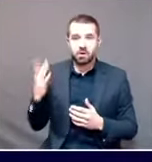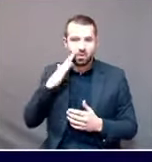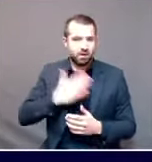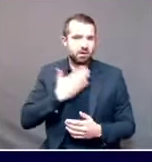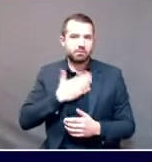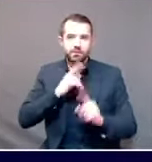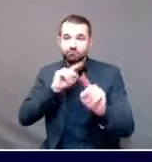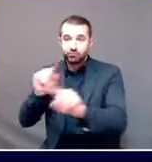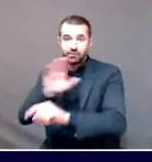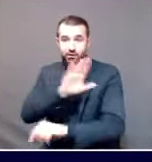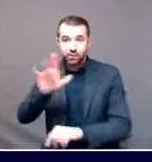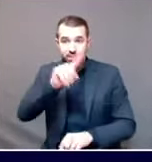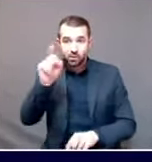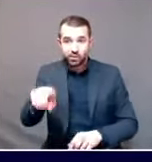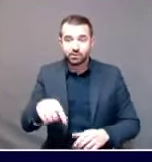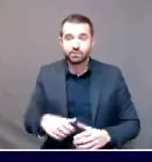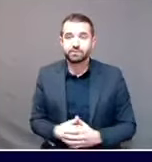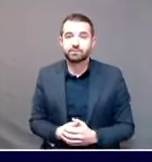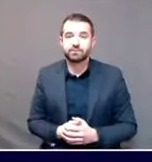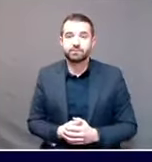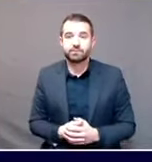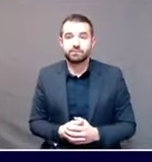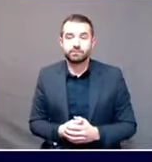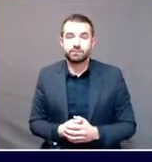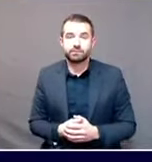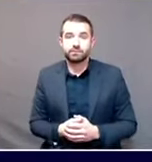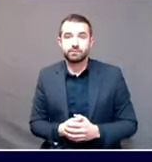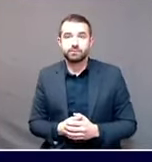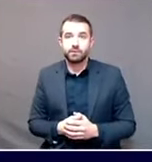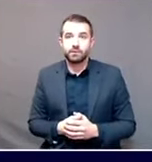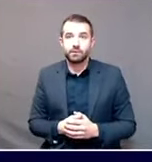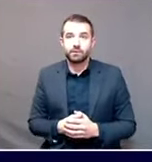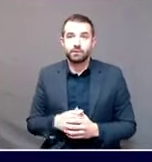question of the afternoon goes to John from WGME.